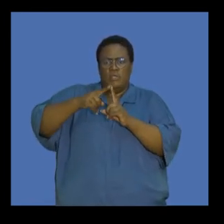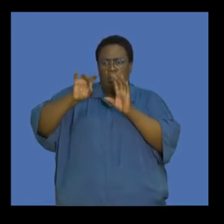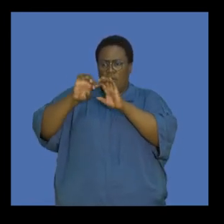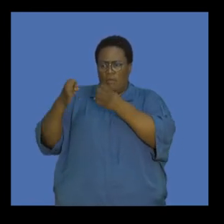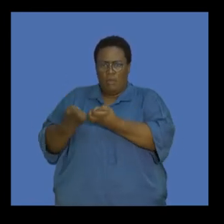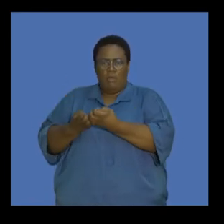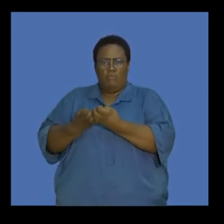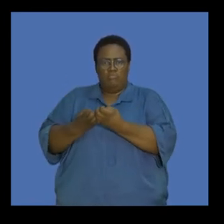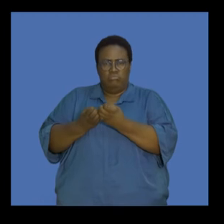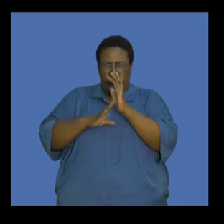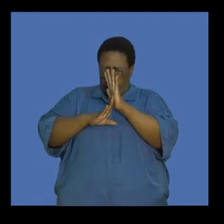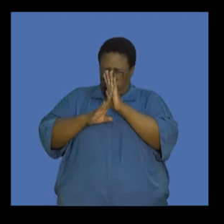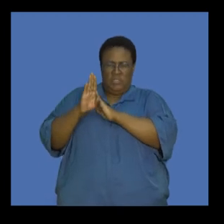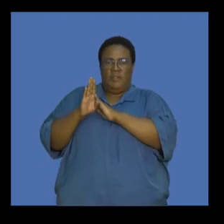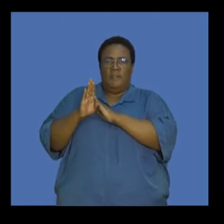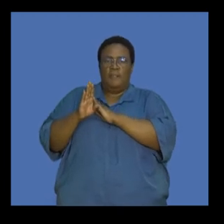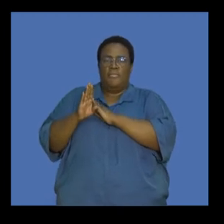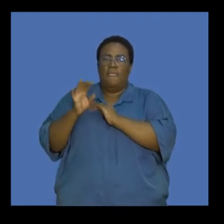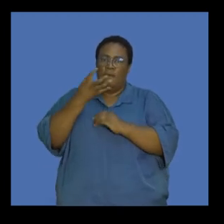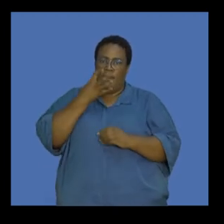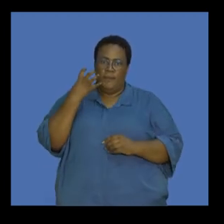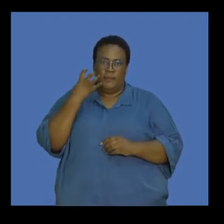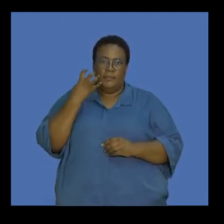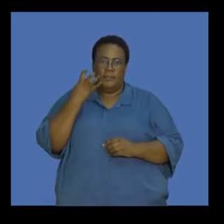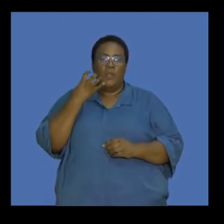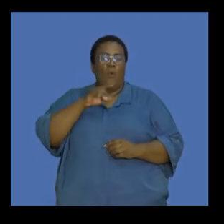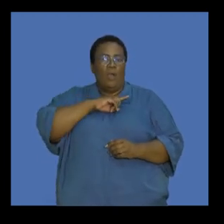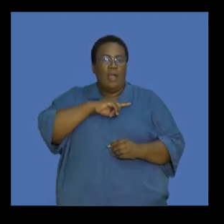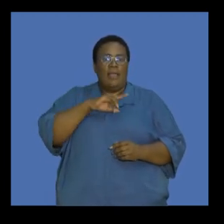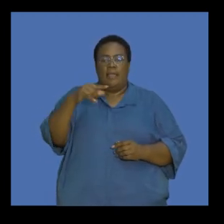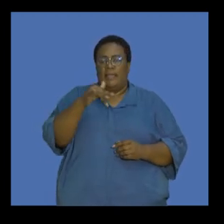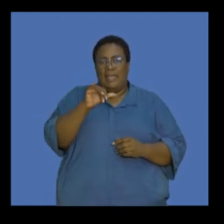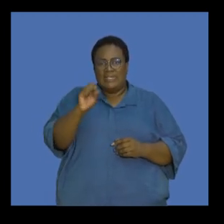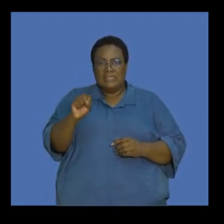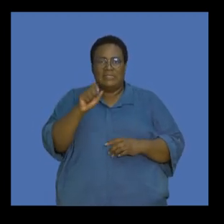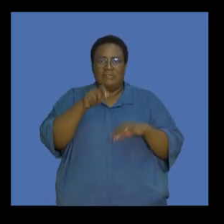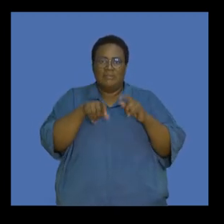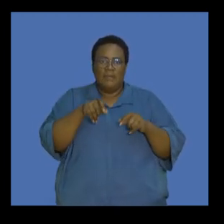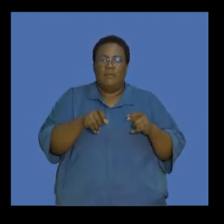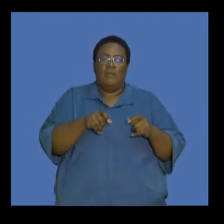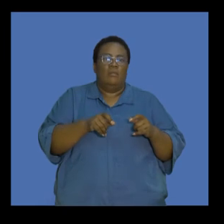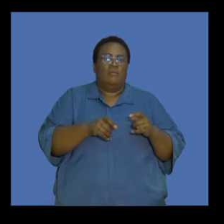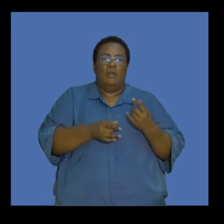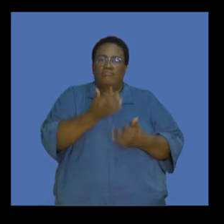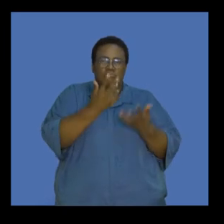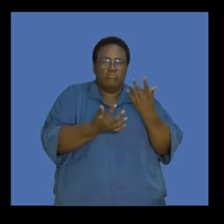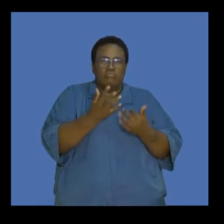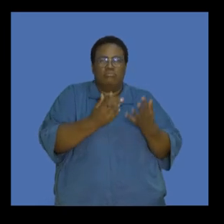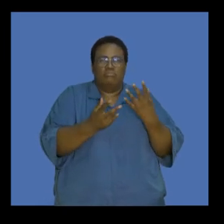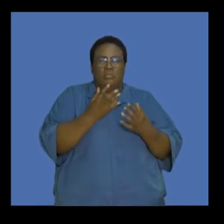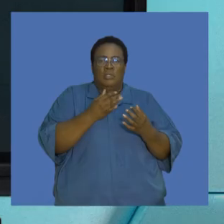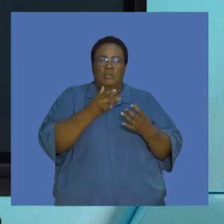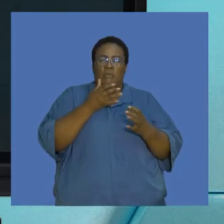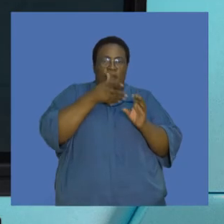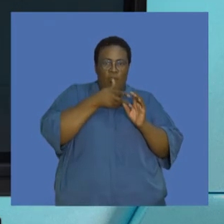the past century. Primarily due to the increased greenhouse gases released by people burning fossil fuels. As I said,